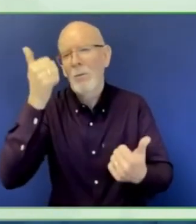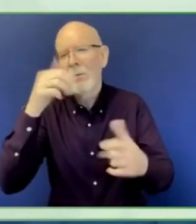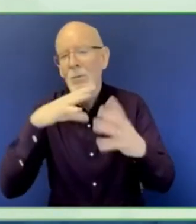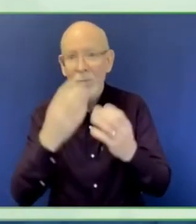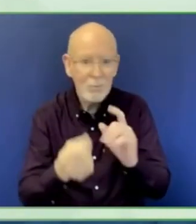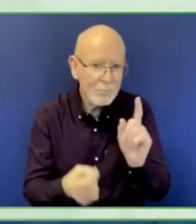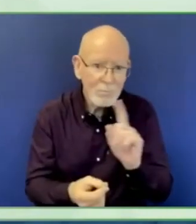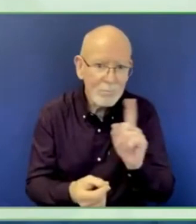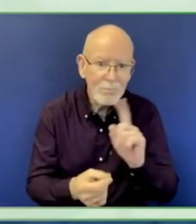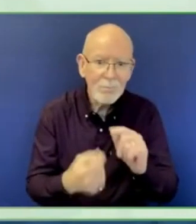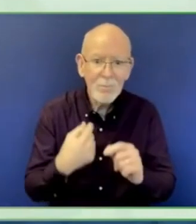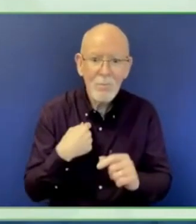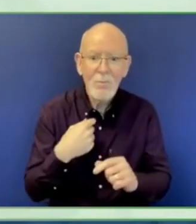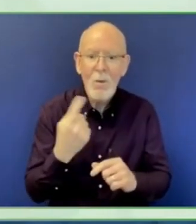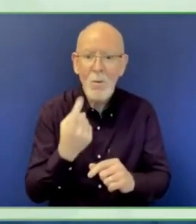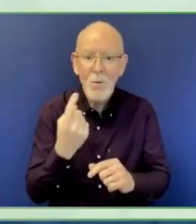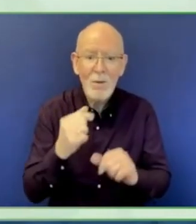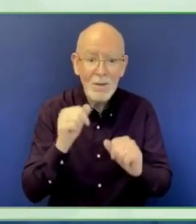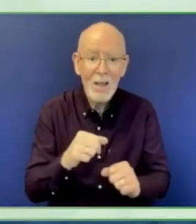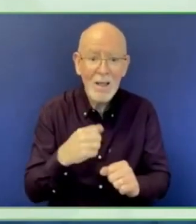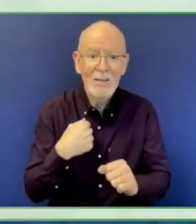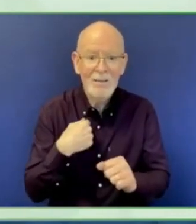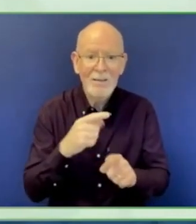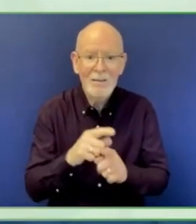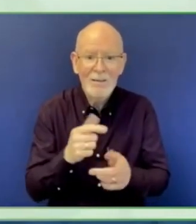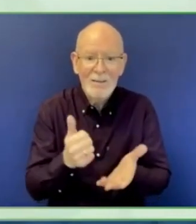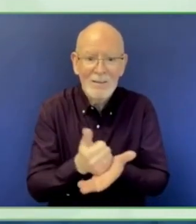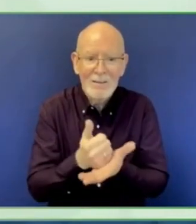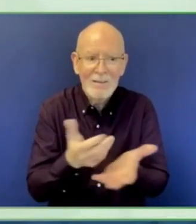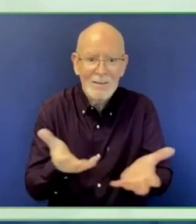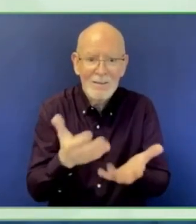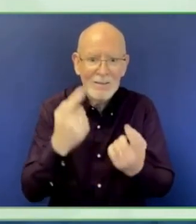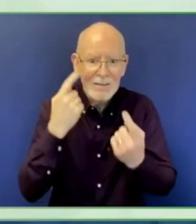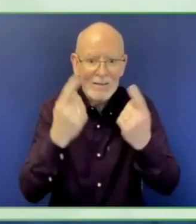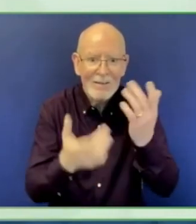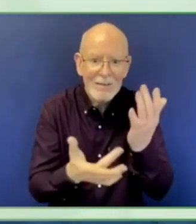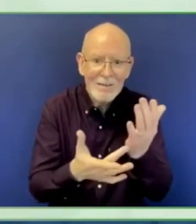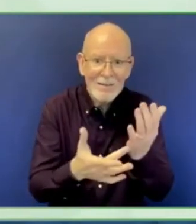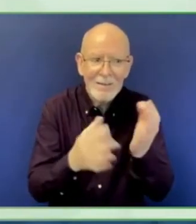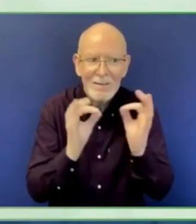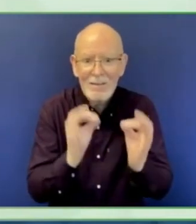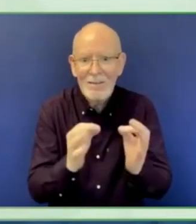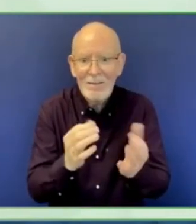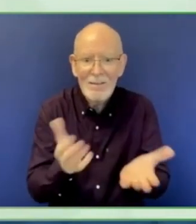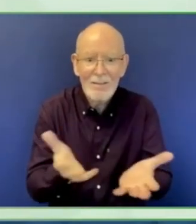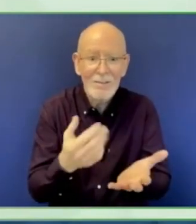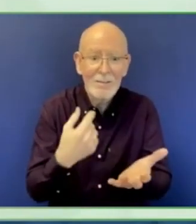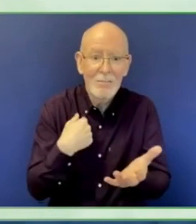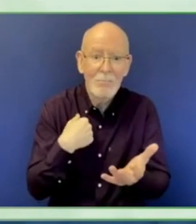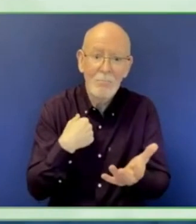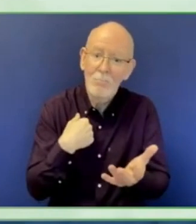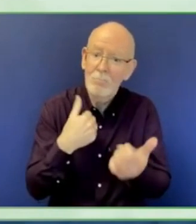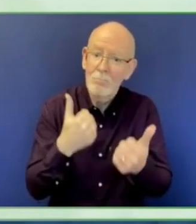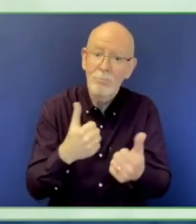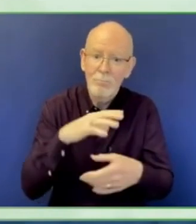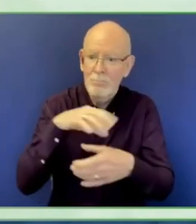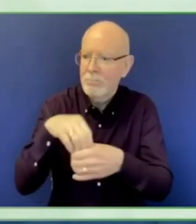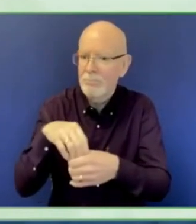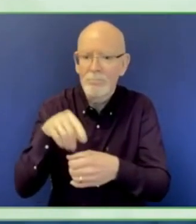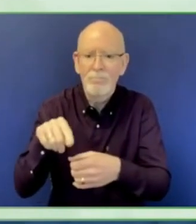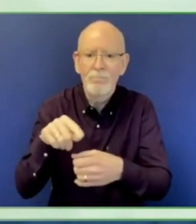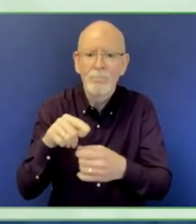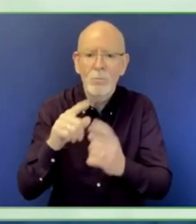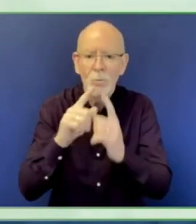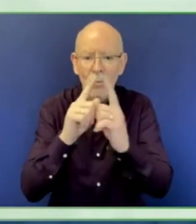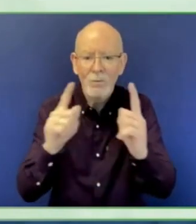up recently in a bit of a brainstorm, two-day away day, with the idea that we are brave, creative, creative, and human. And we try to live up to those